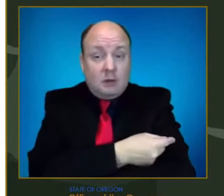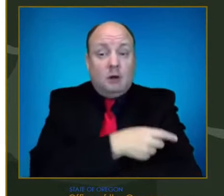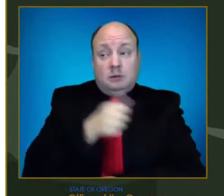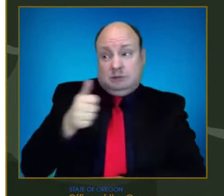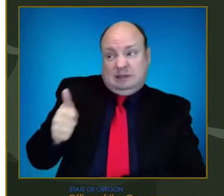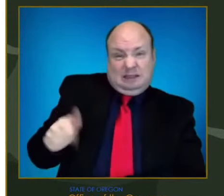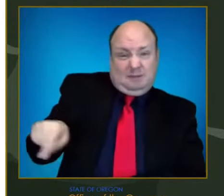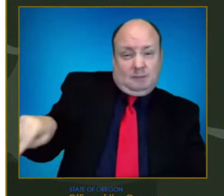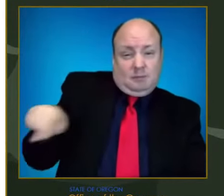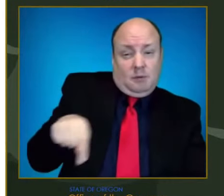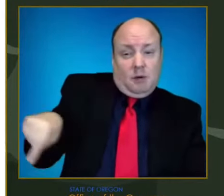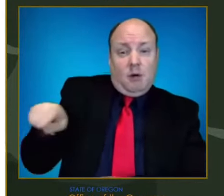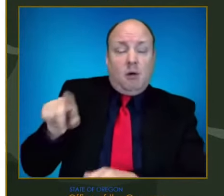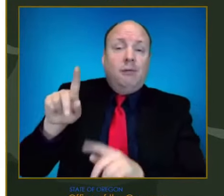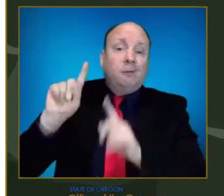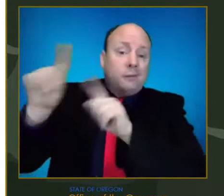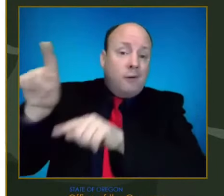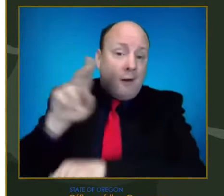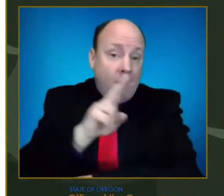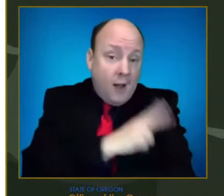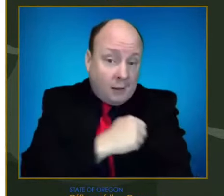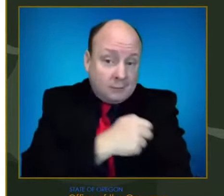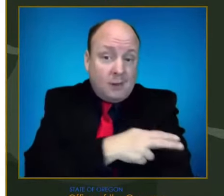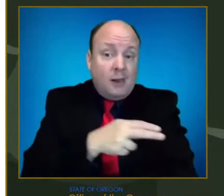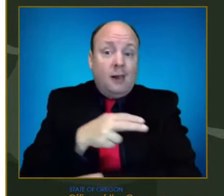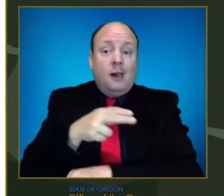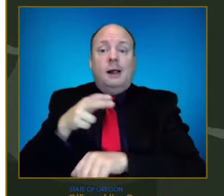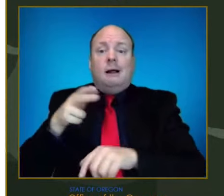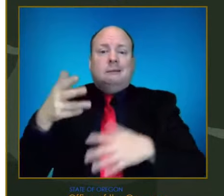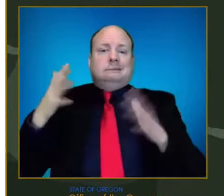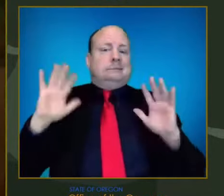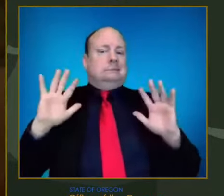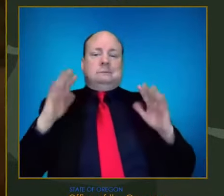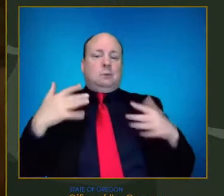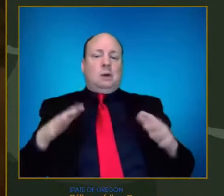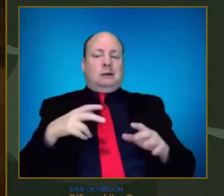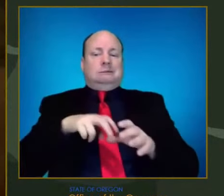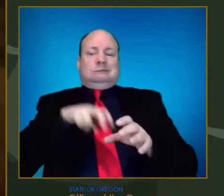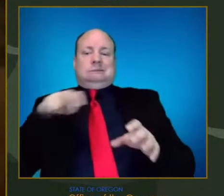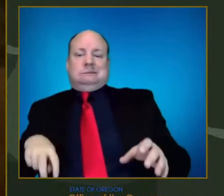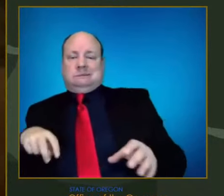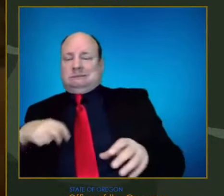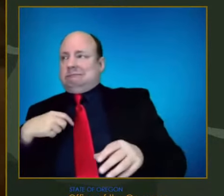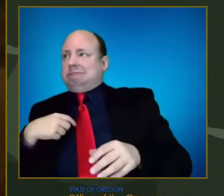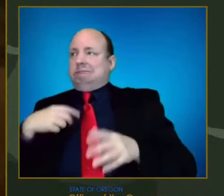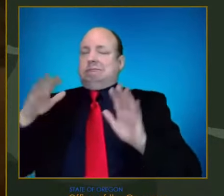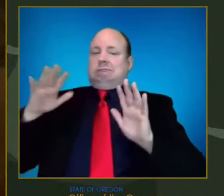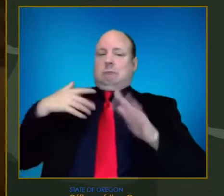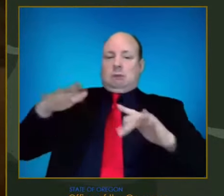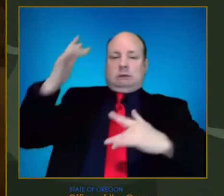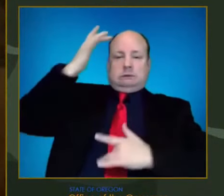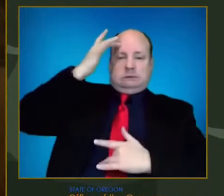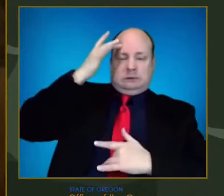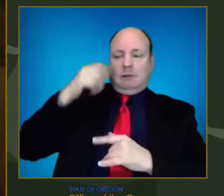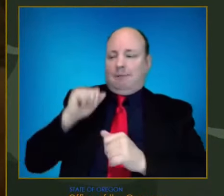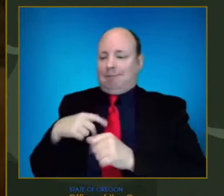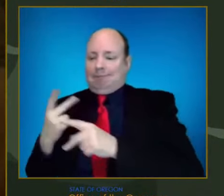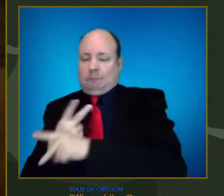capacity constraints that transpire from that. With that, I'm going to turn it over and allow, uh, the next speaker.